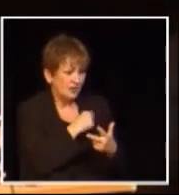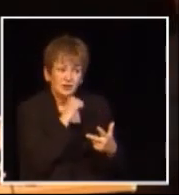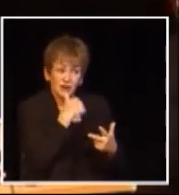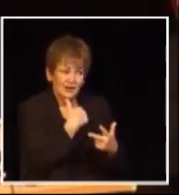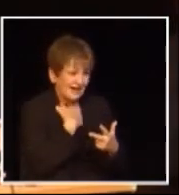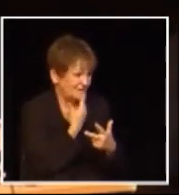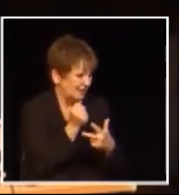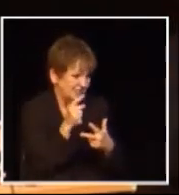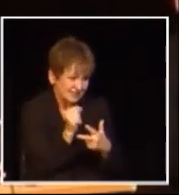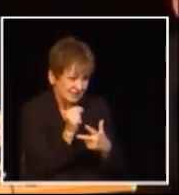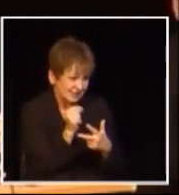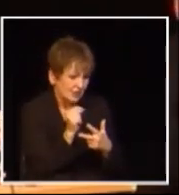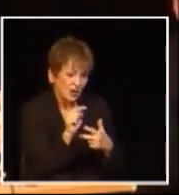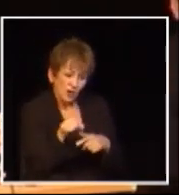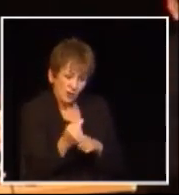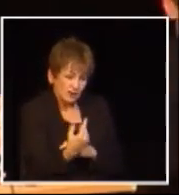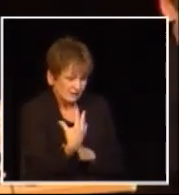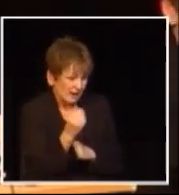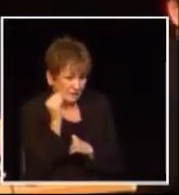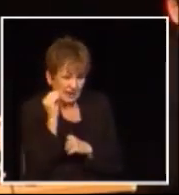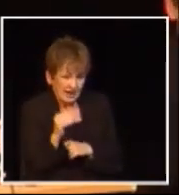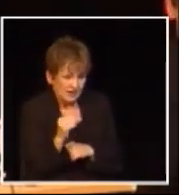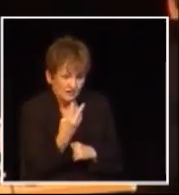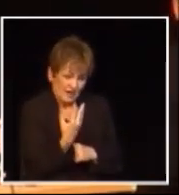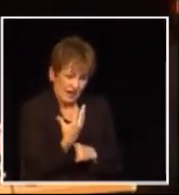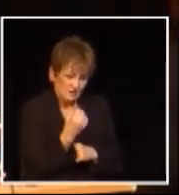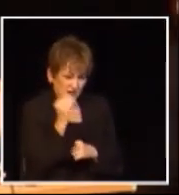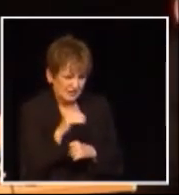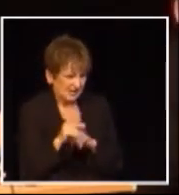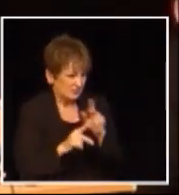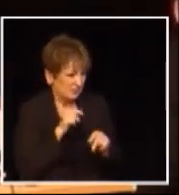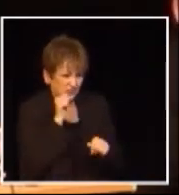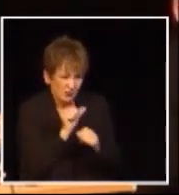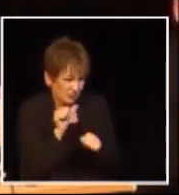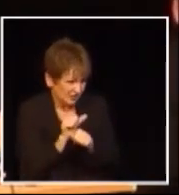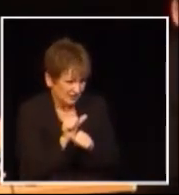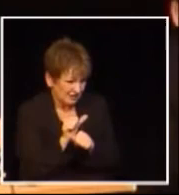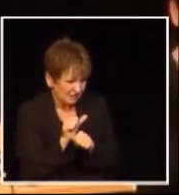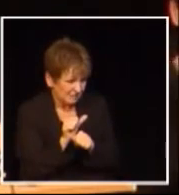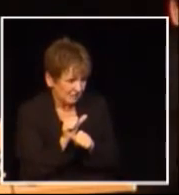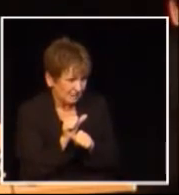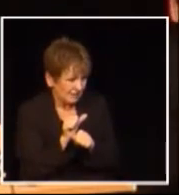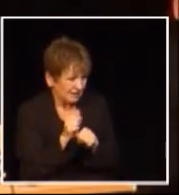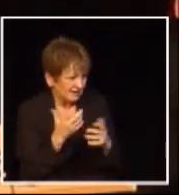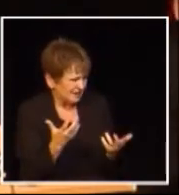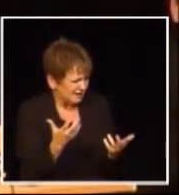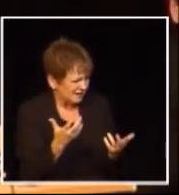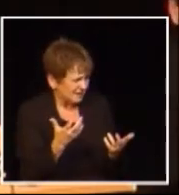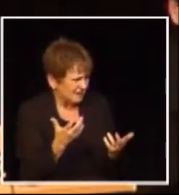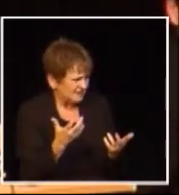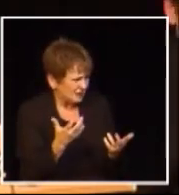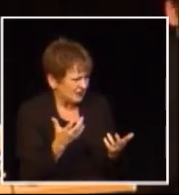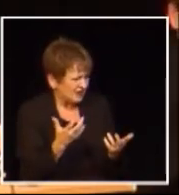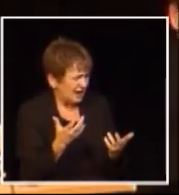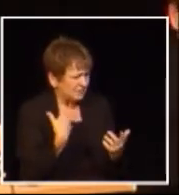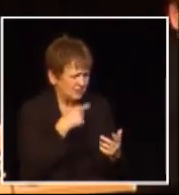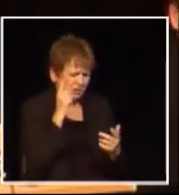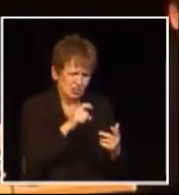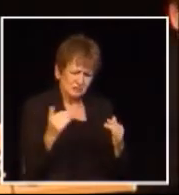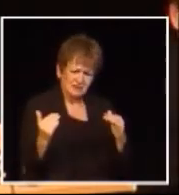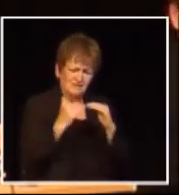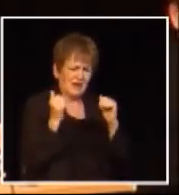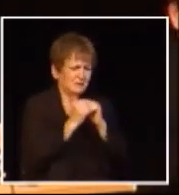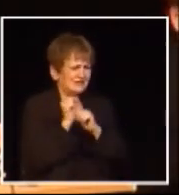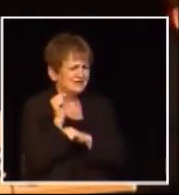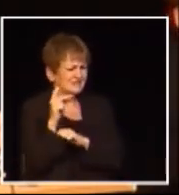who don't have the HST and they're at 5.5% unemployment and we're killing ourselves somebody going to tell me we can't be competitive now with Saskatchewan